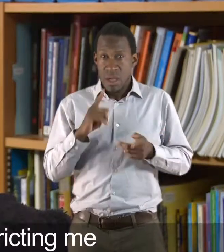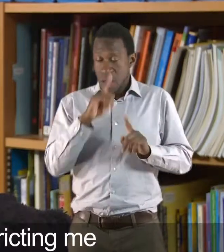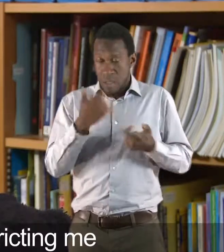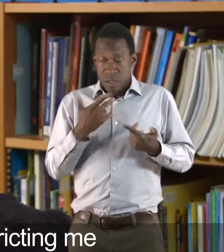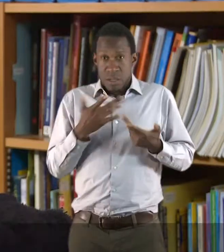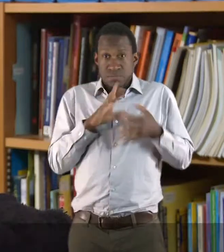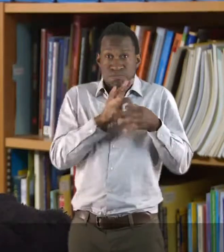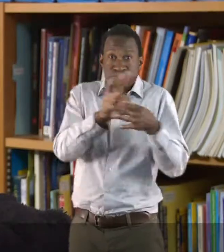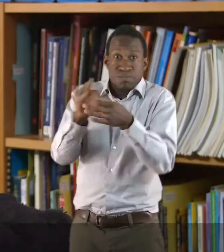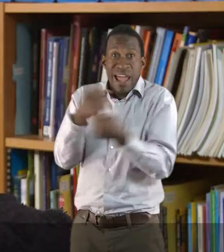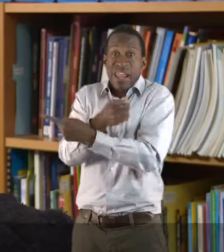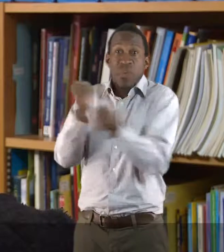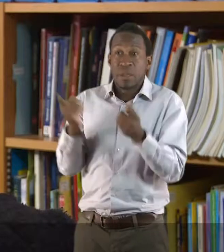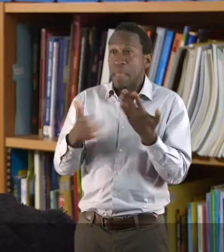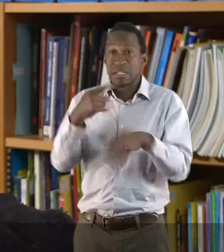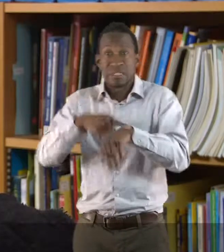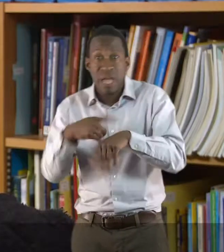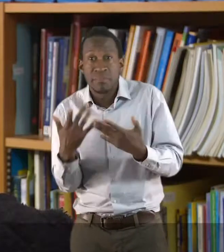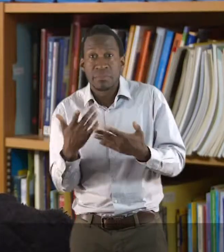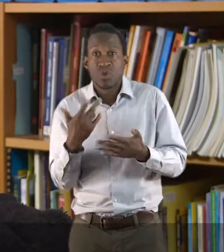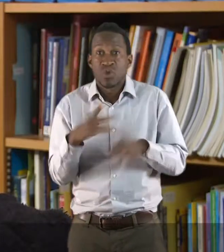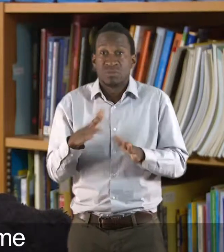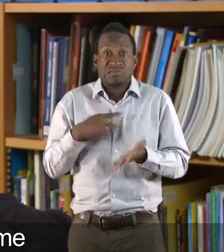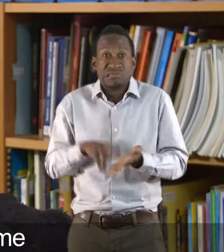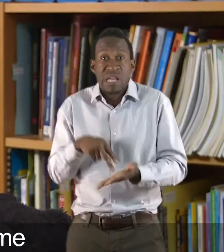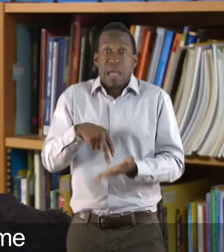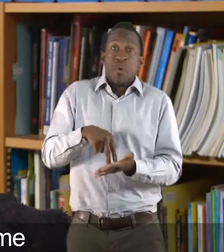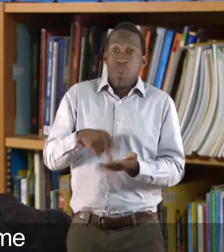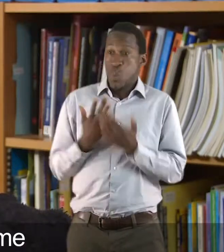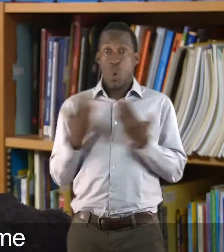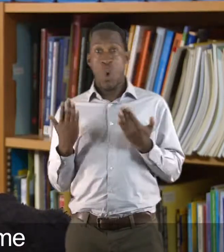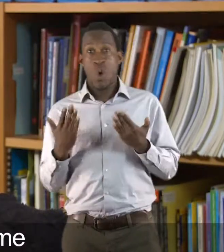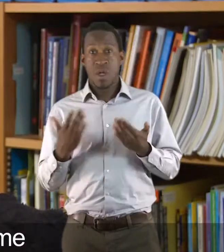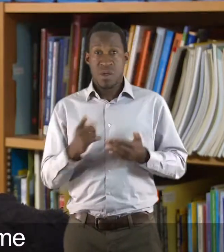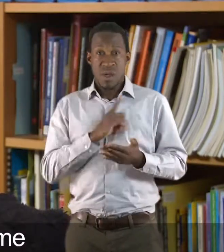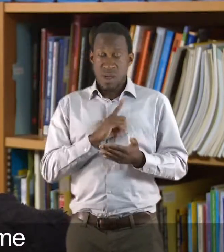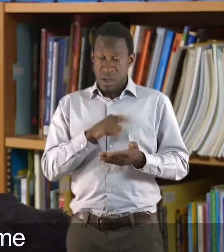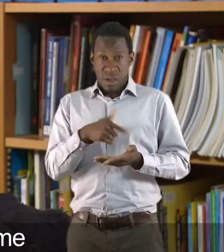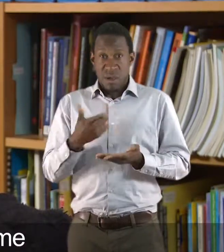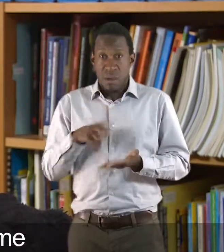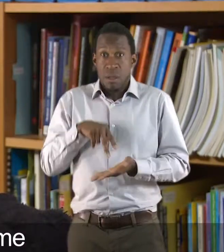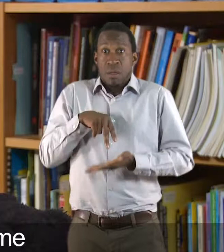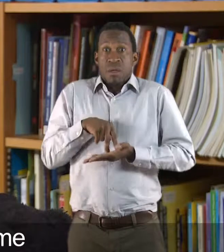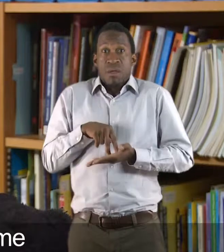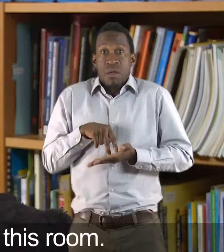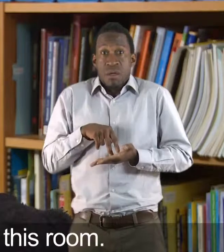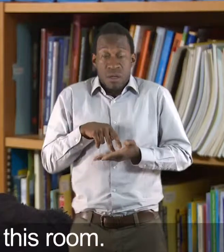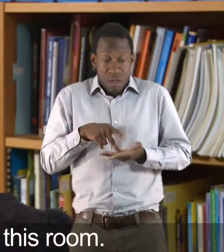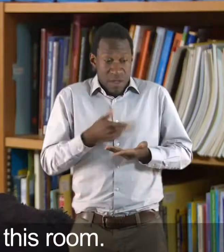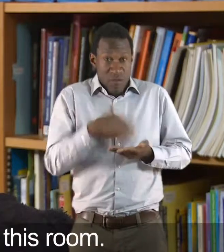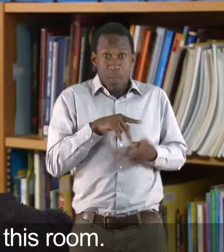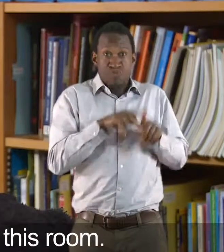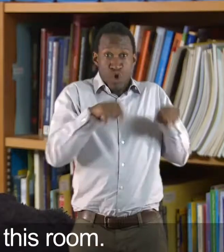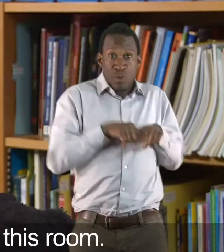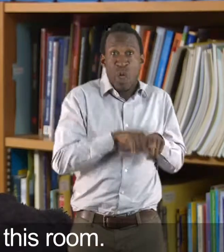engage with anyone. Even at playtime, I'd just stand up against the wall. Because it would take me... Maybe the length of this room. 20